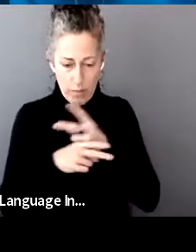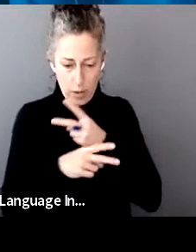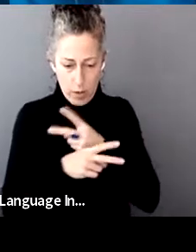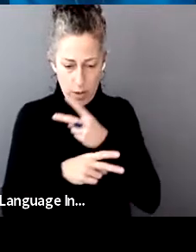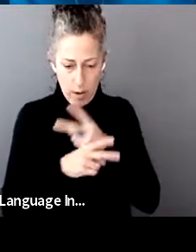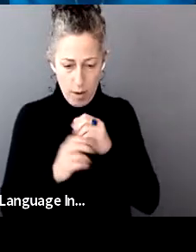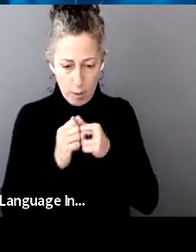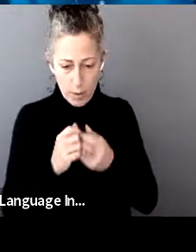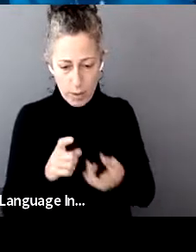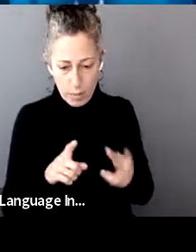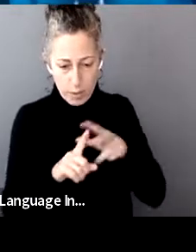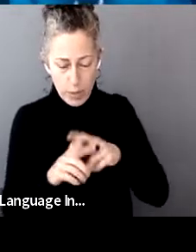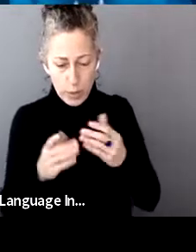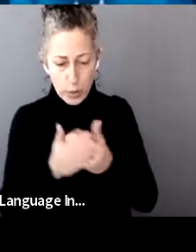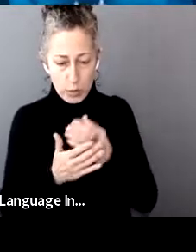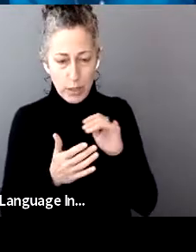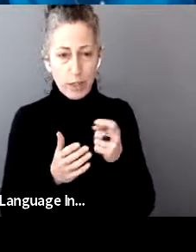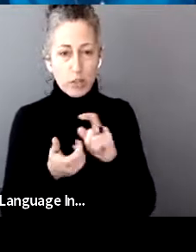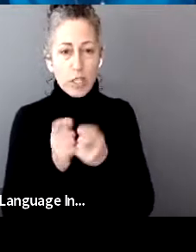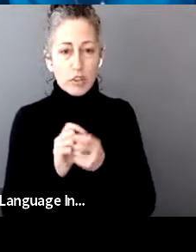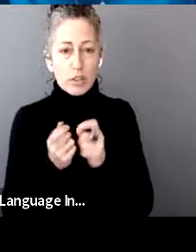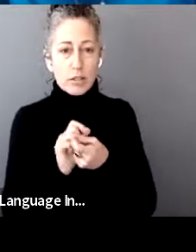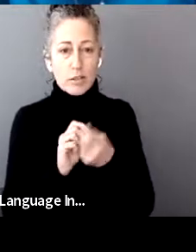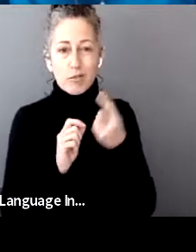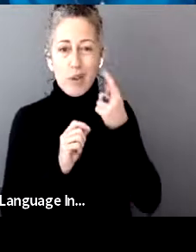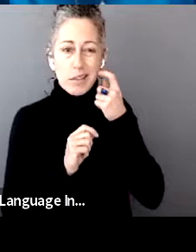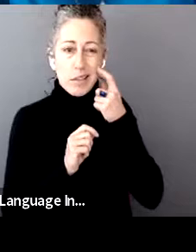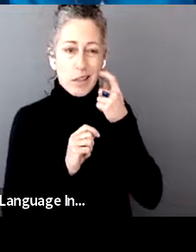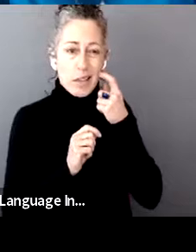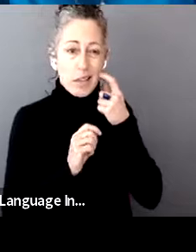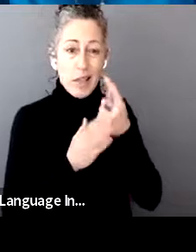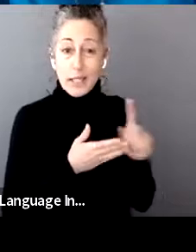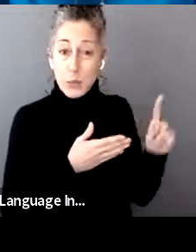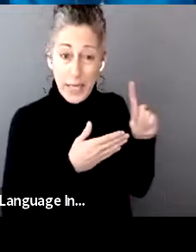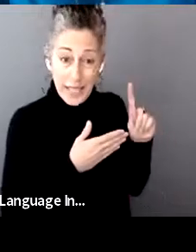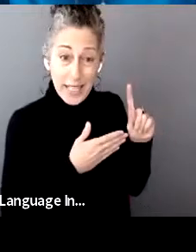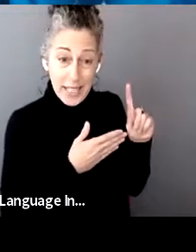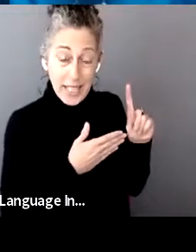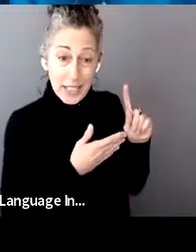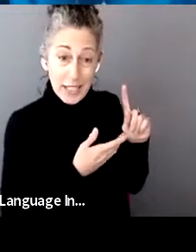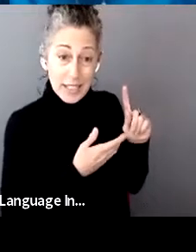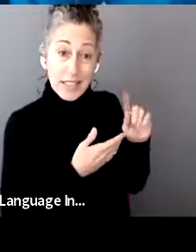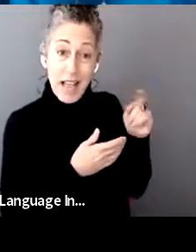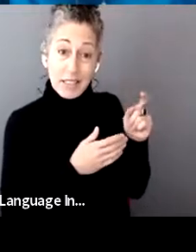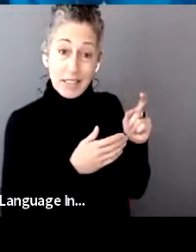this new tax change that just was signed into law last week regarding the 2020